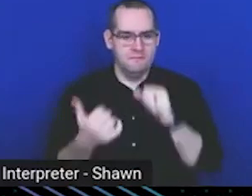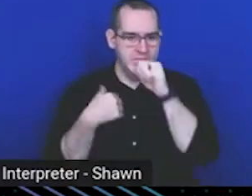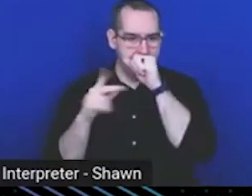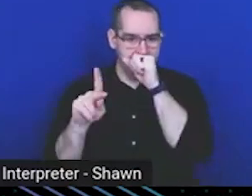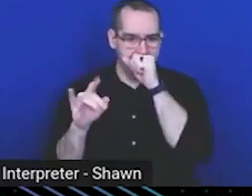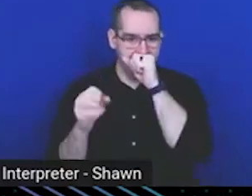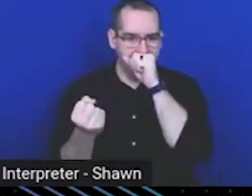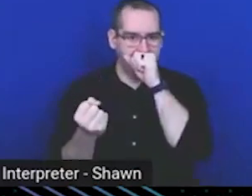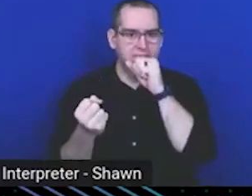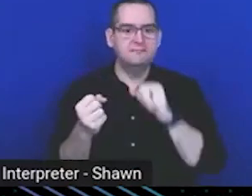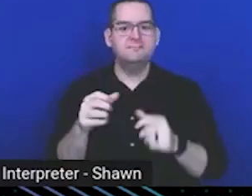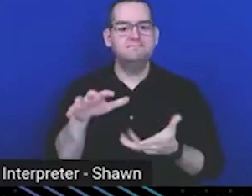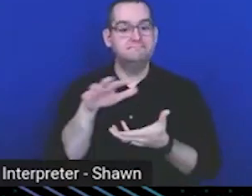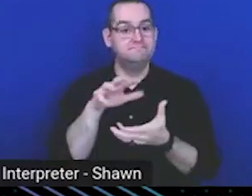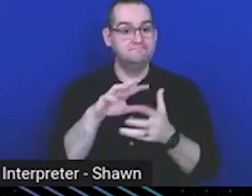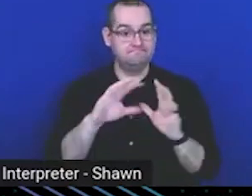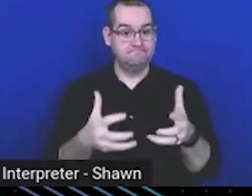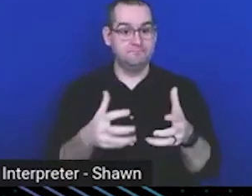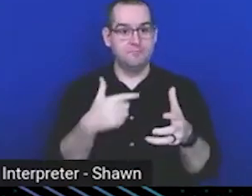pods are running, but